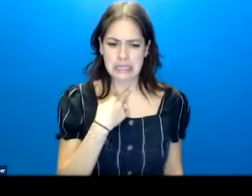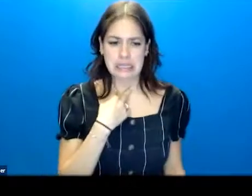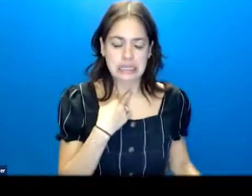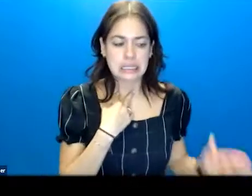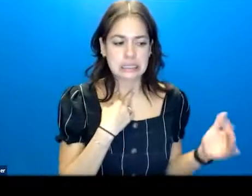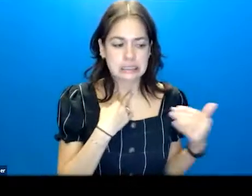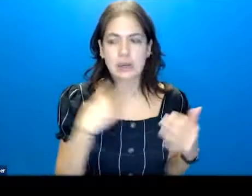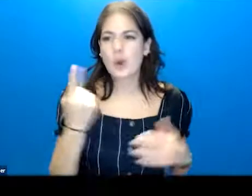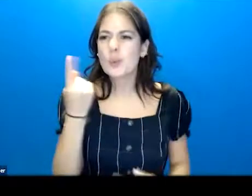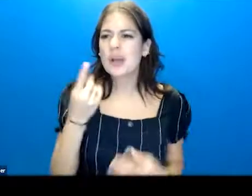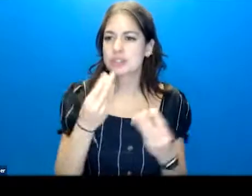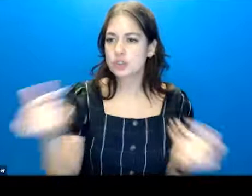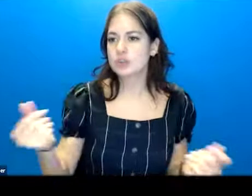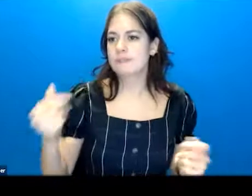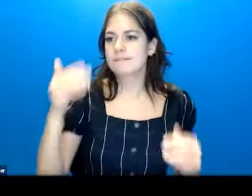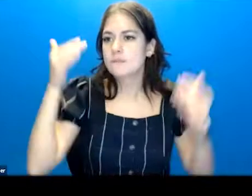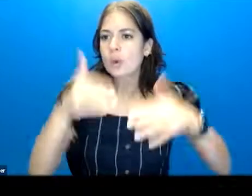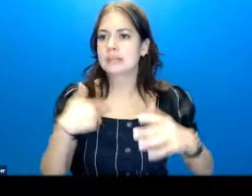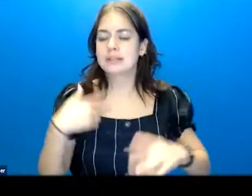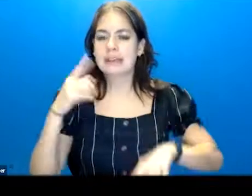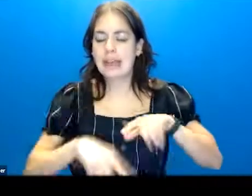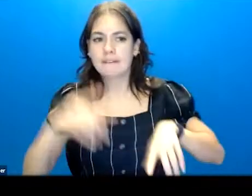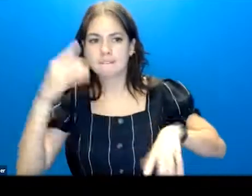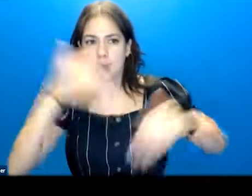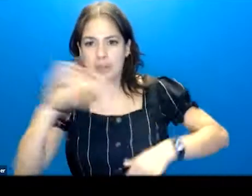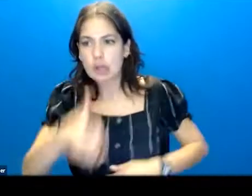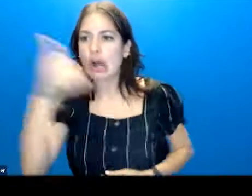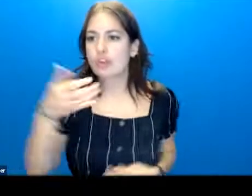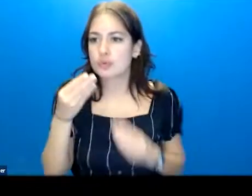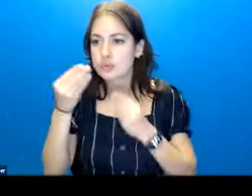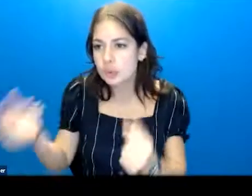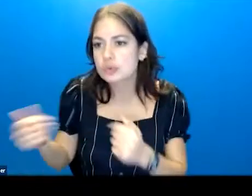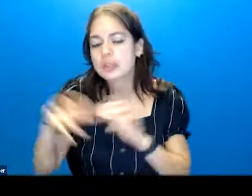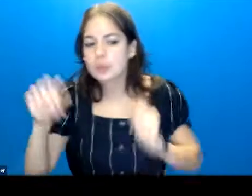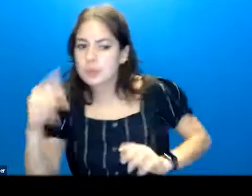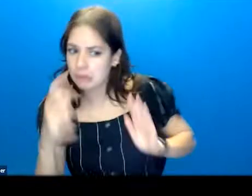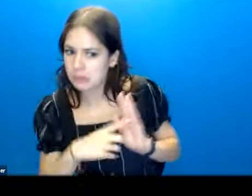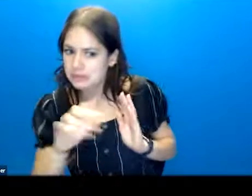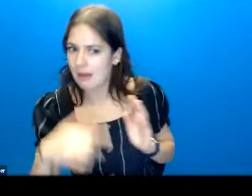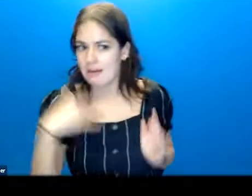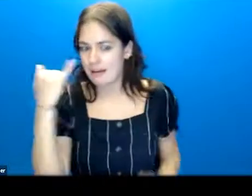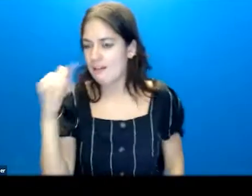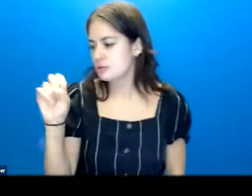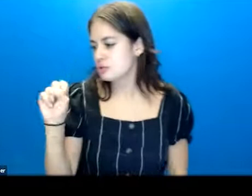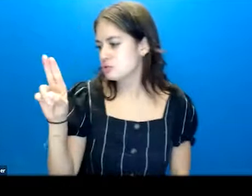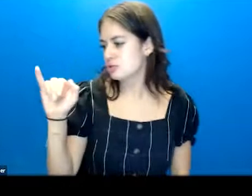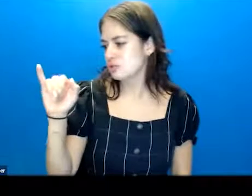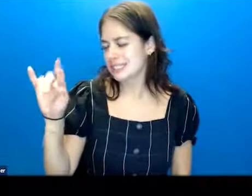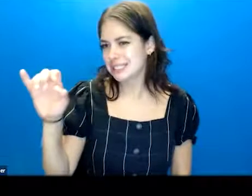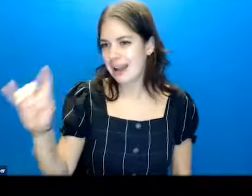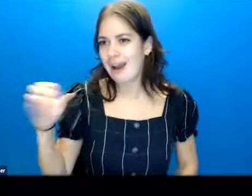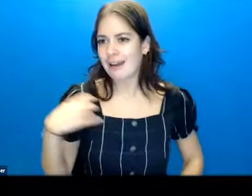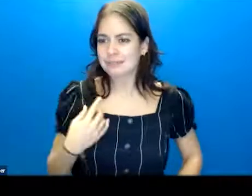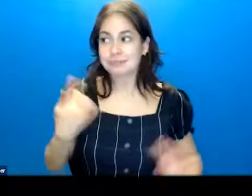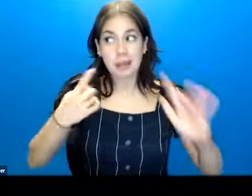you know, one solution and having trouble considering other solutions. You can see then how if suicide comes into their mind, they might get